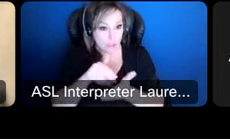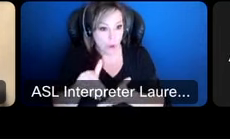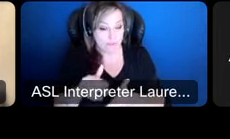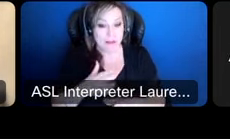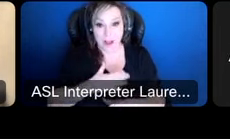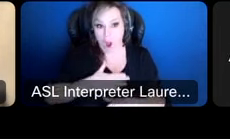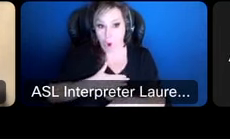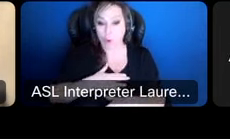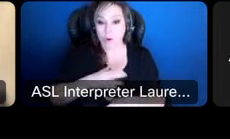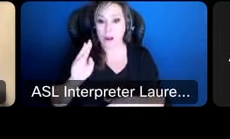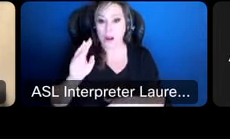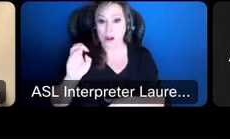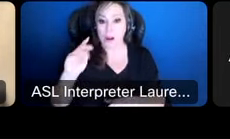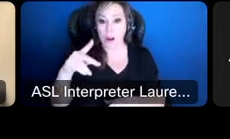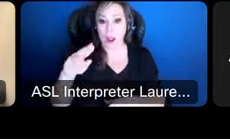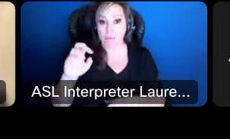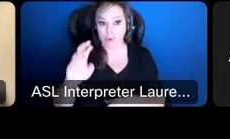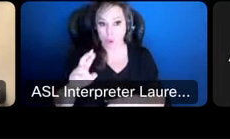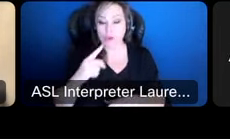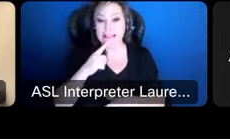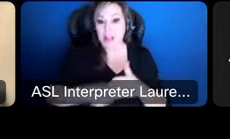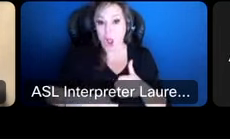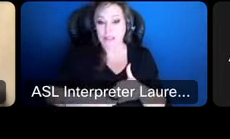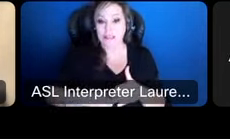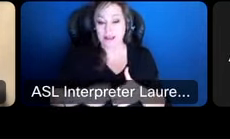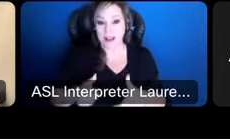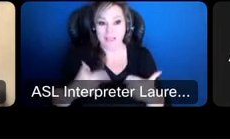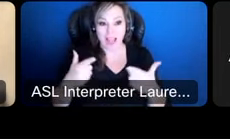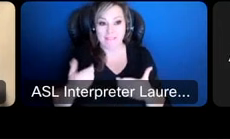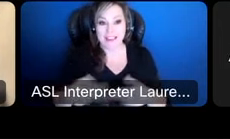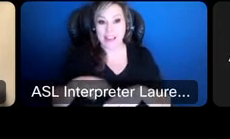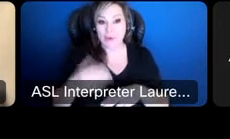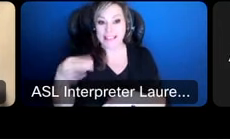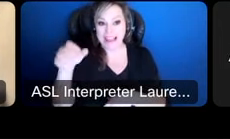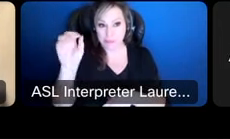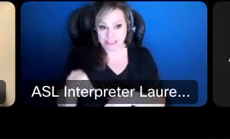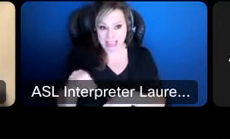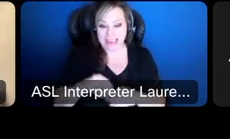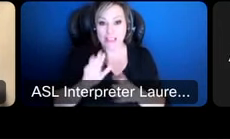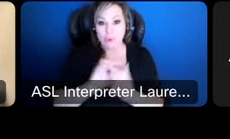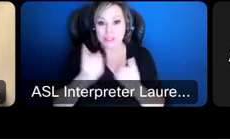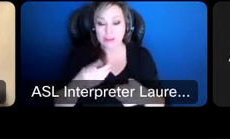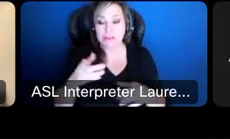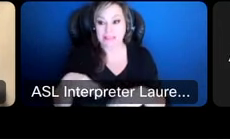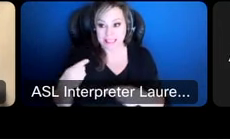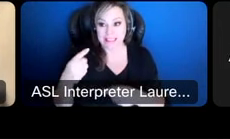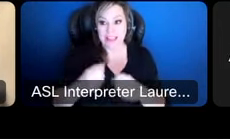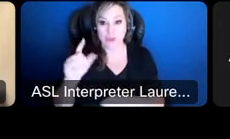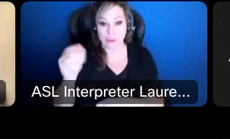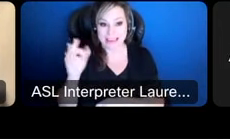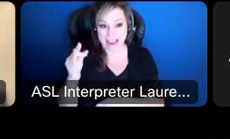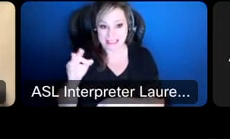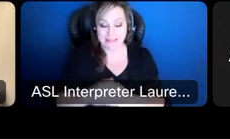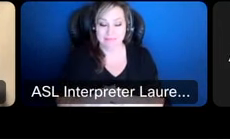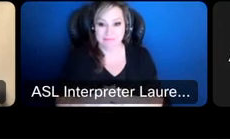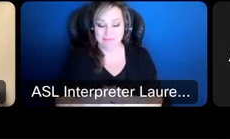state comptroller said that our costs have increased 19 in school districts since the year 2019 um again talking